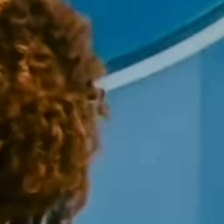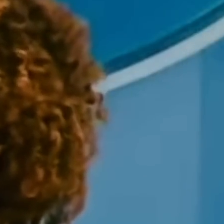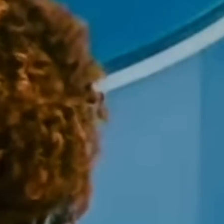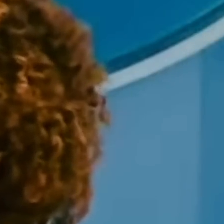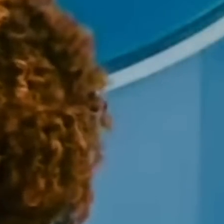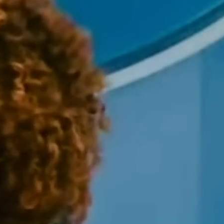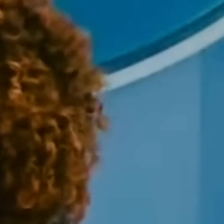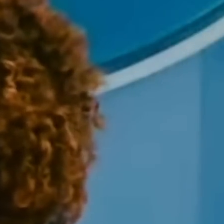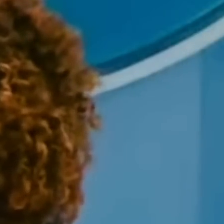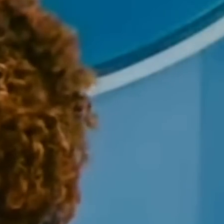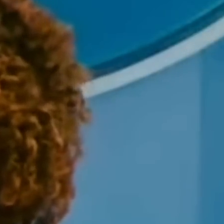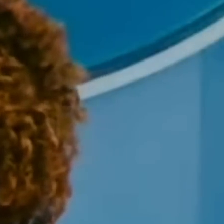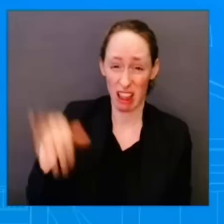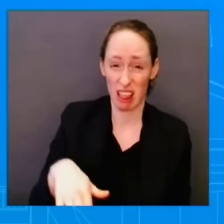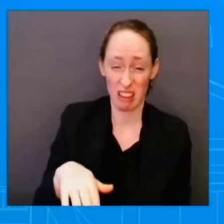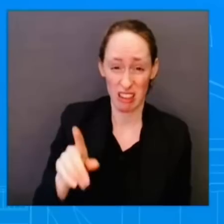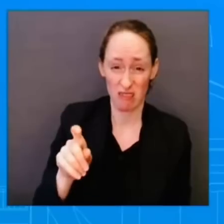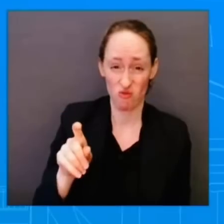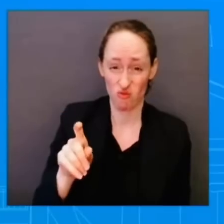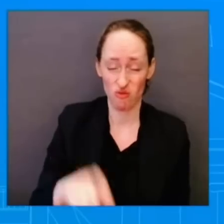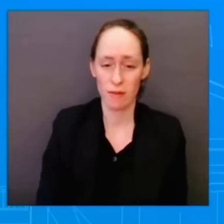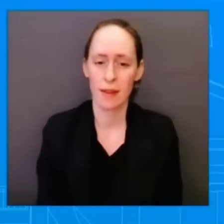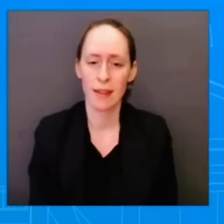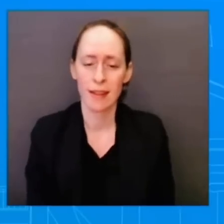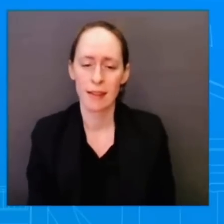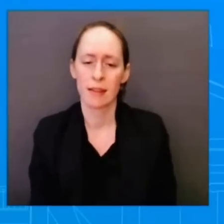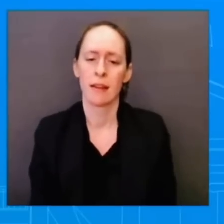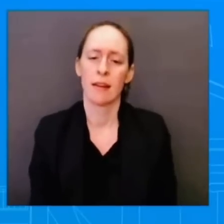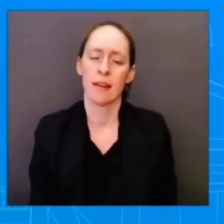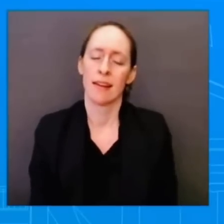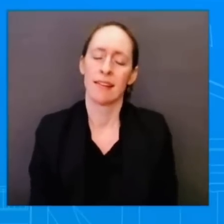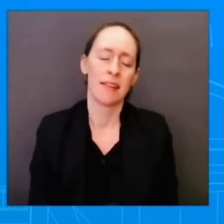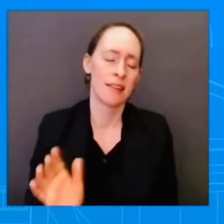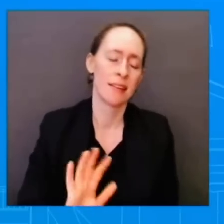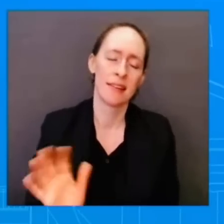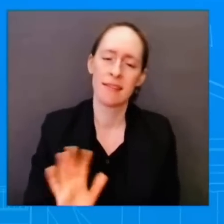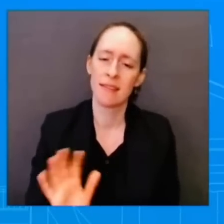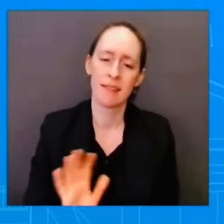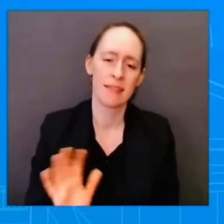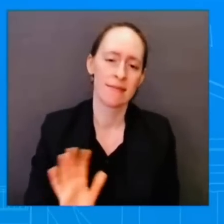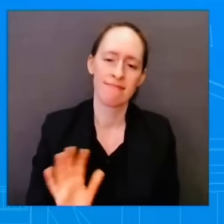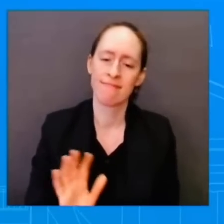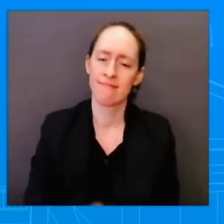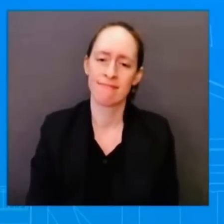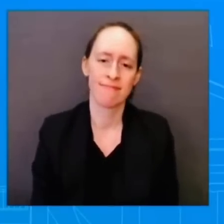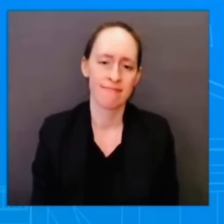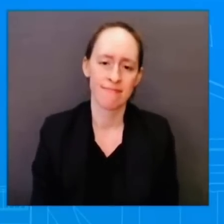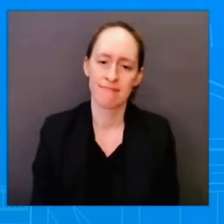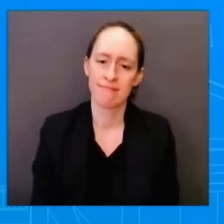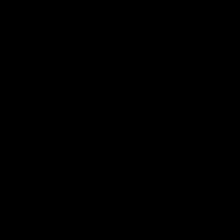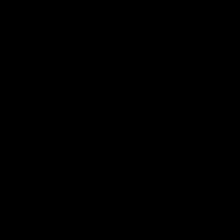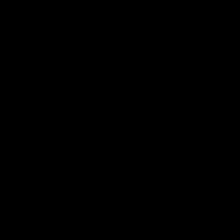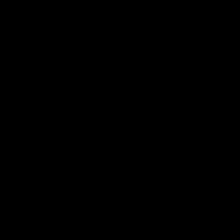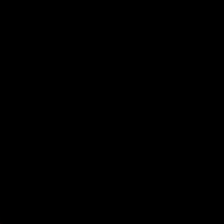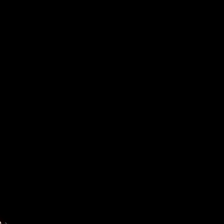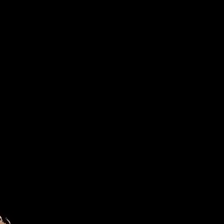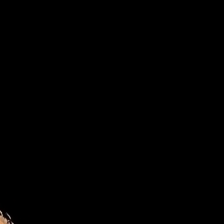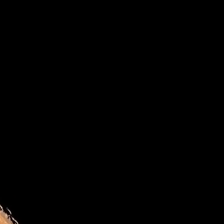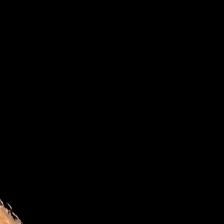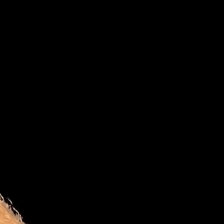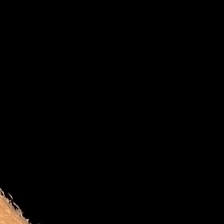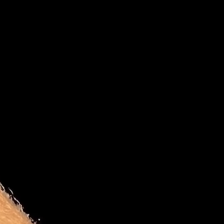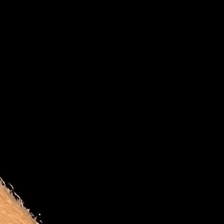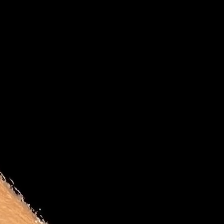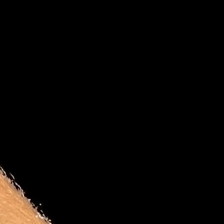I want to be very clear here. There's no reason to struggle, I don't think, on this question. And